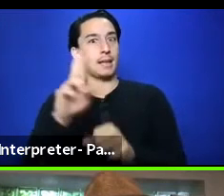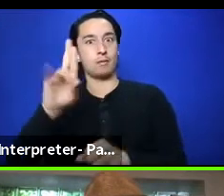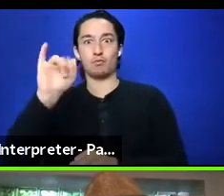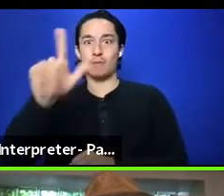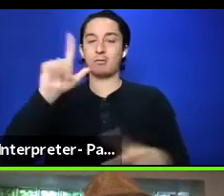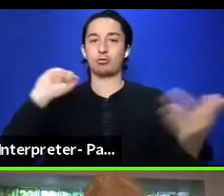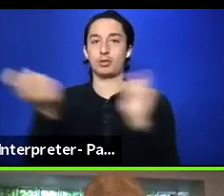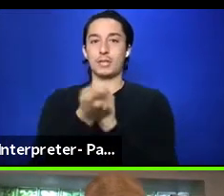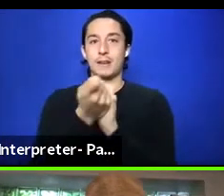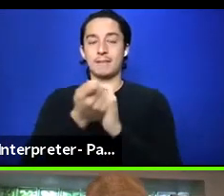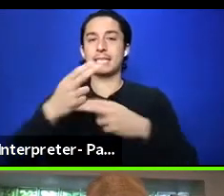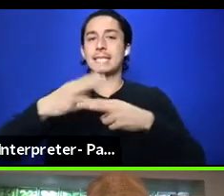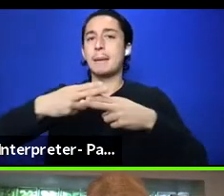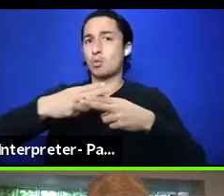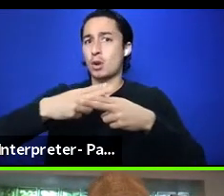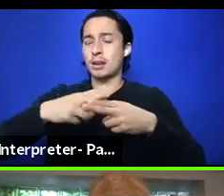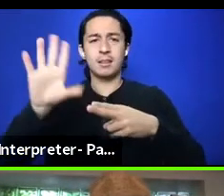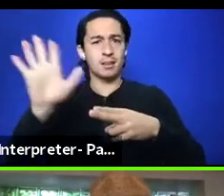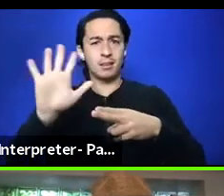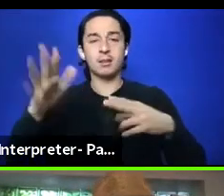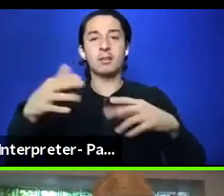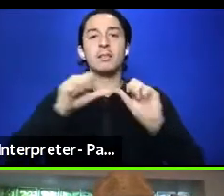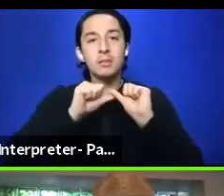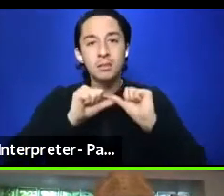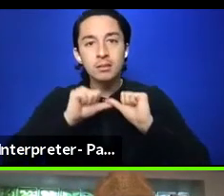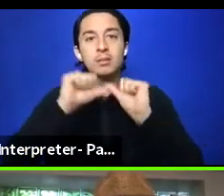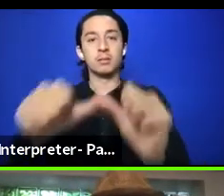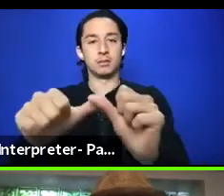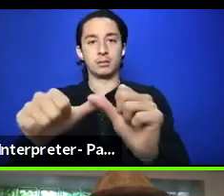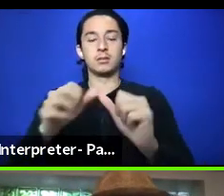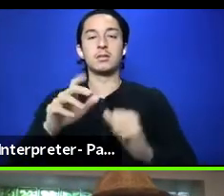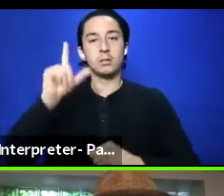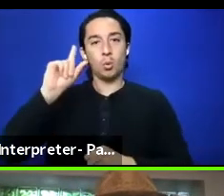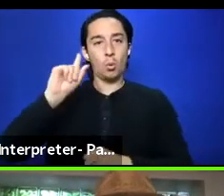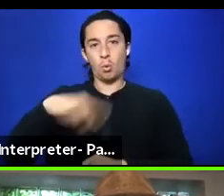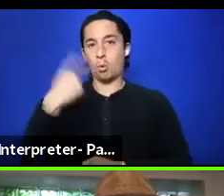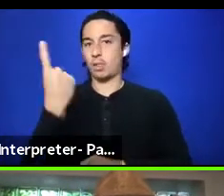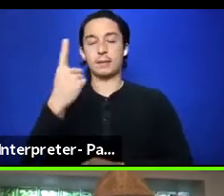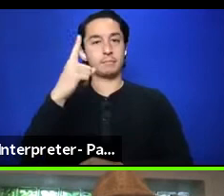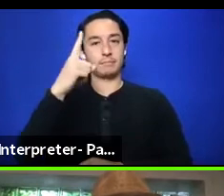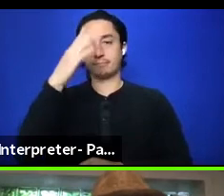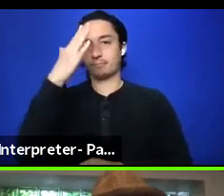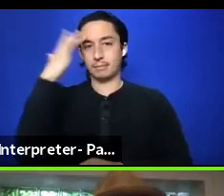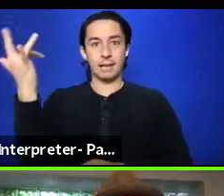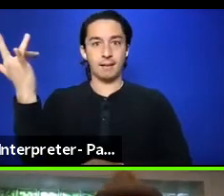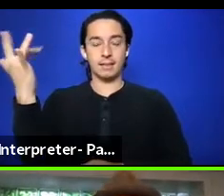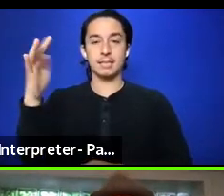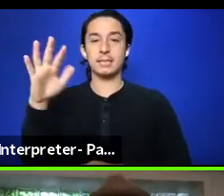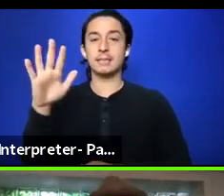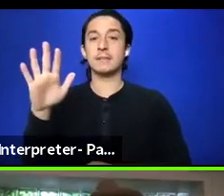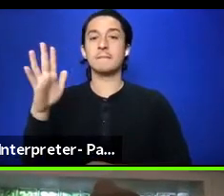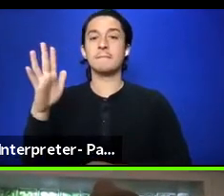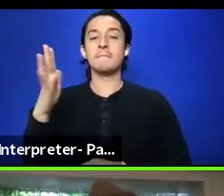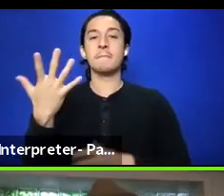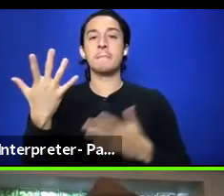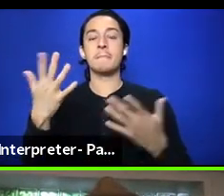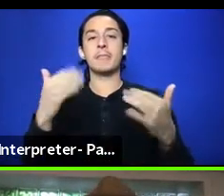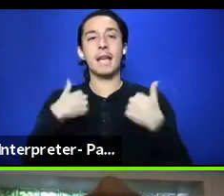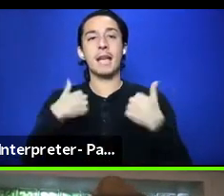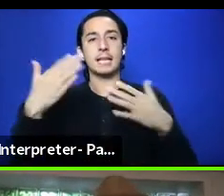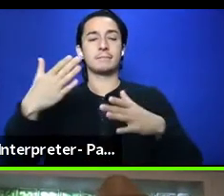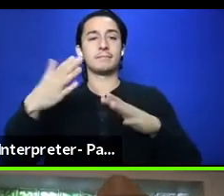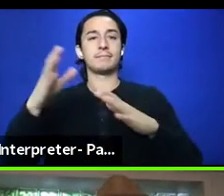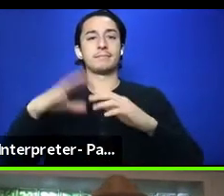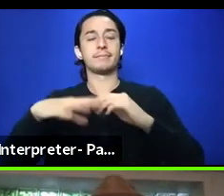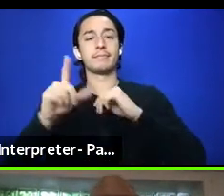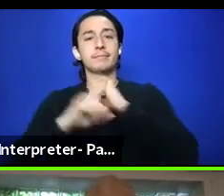temporary that is only because of has a consequential result of